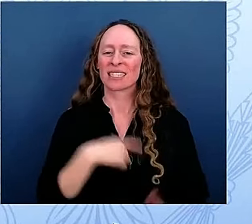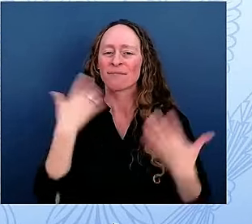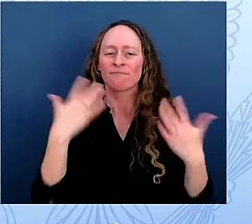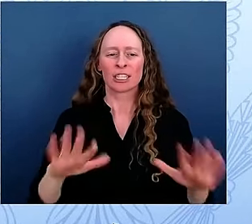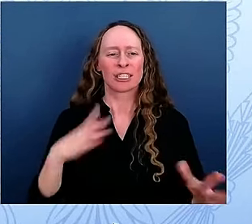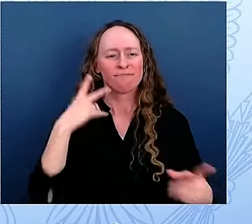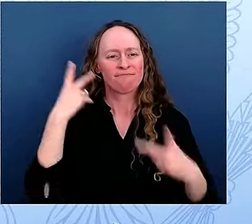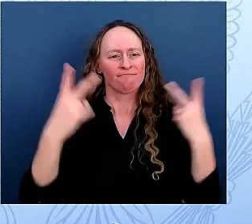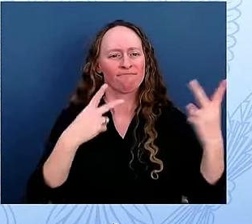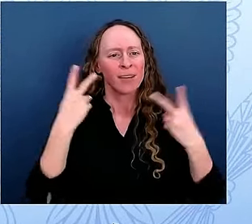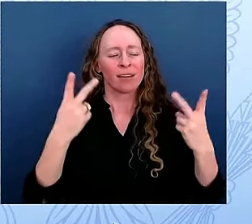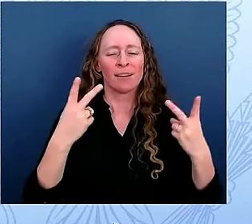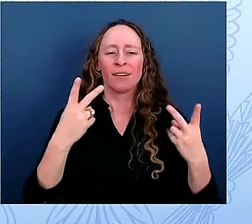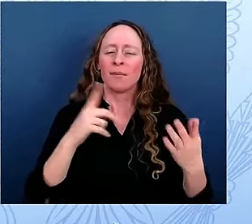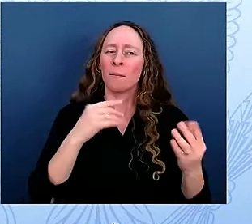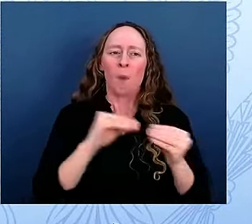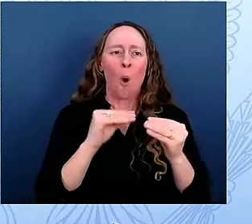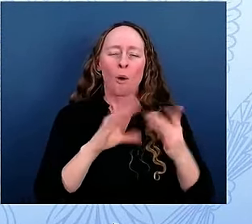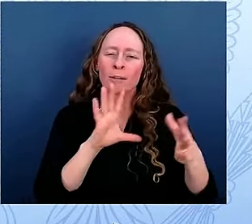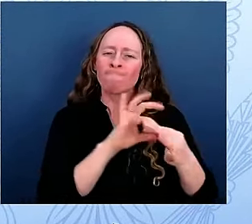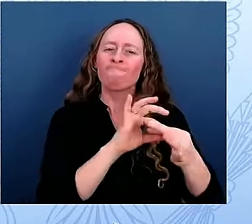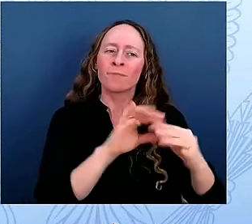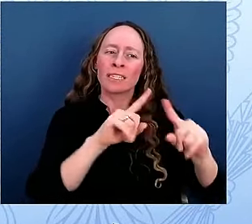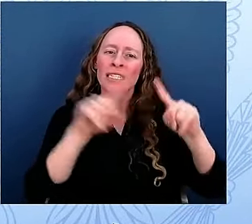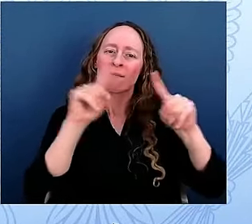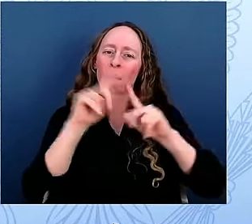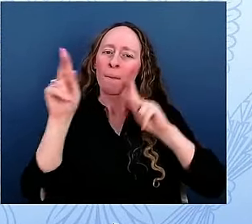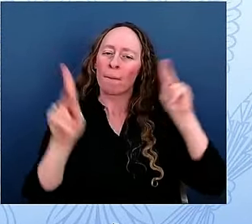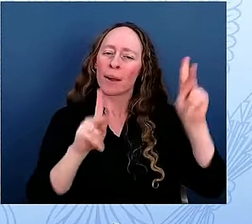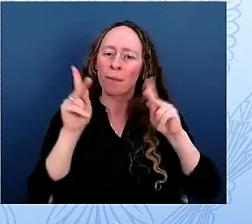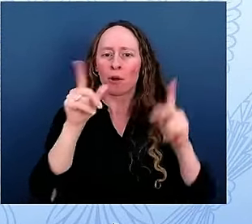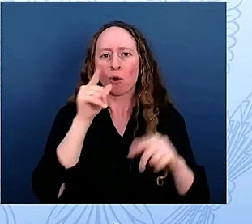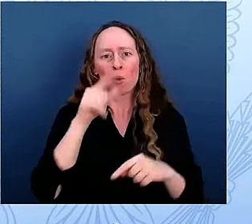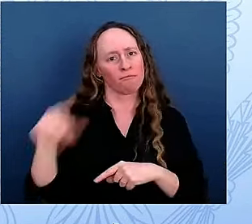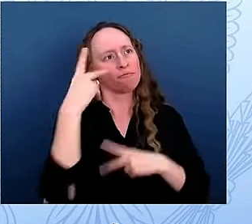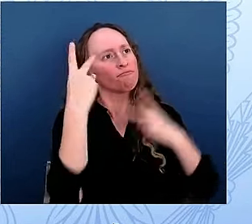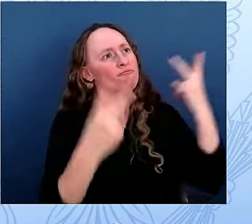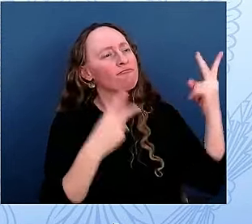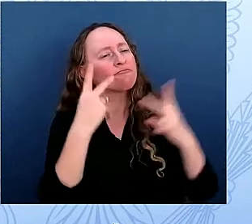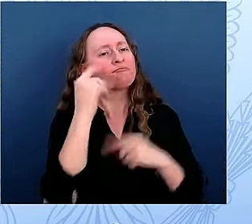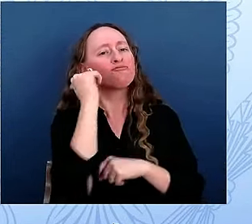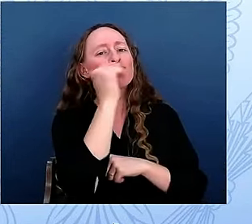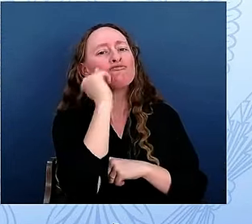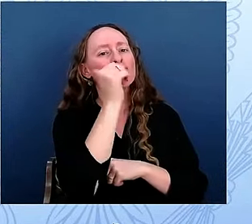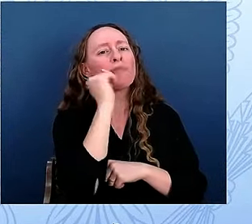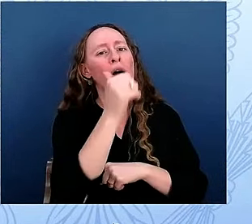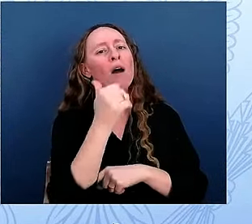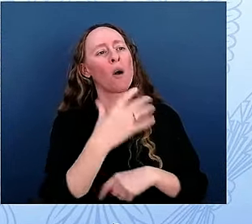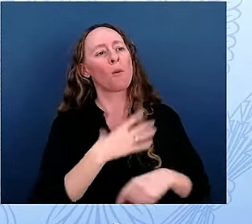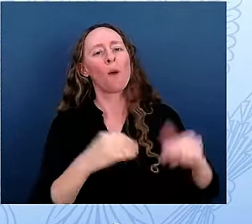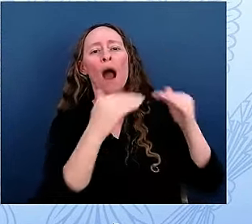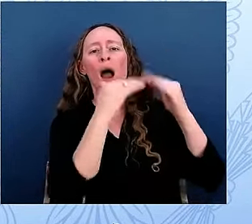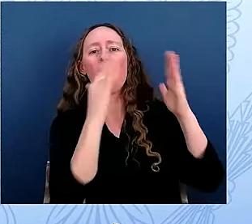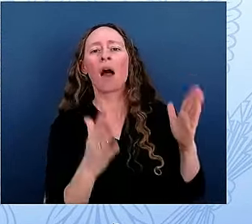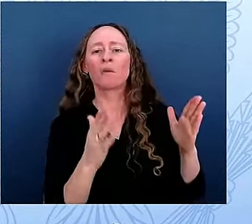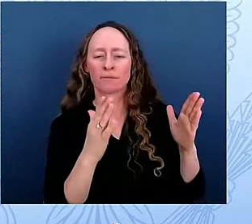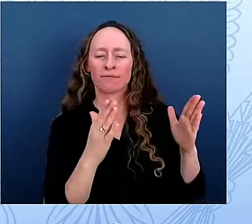up the fabric of American democracy, a story that continues today and beyond. Thank you.